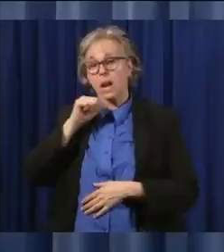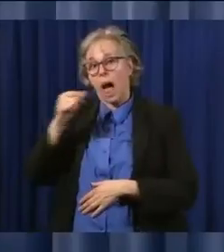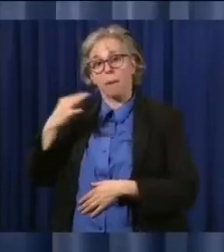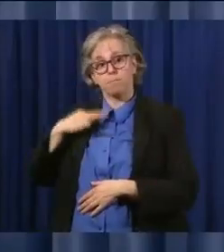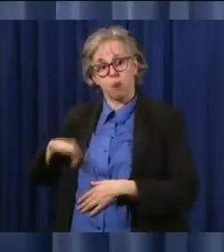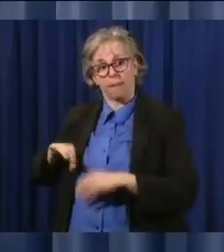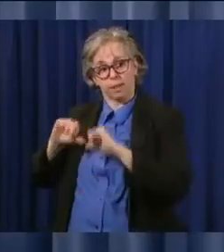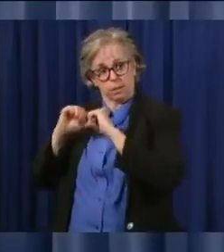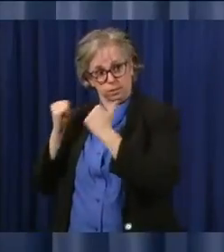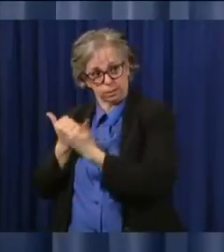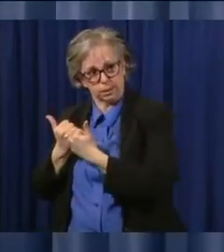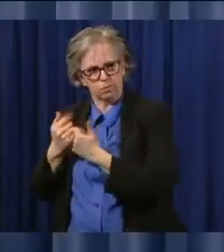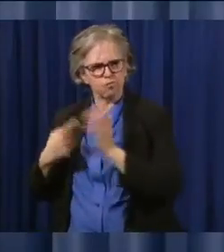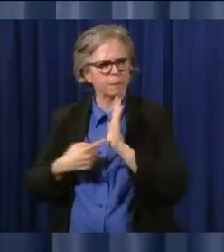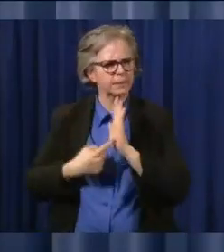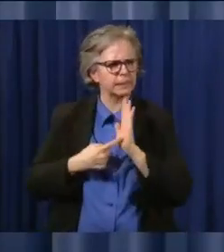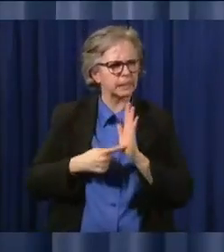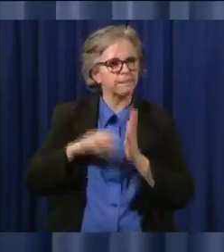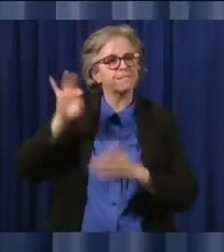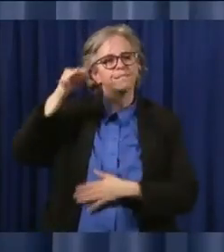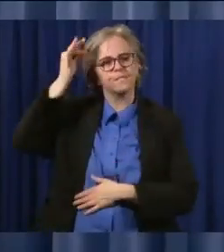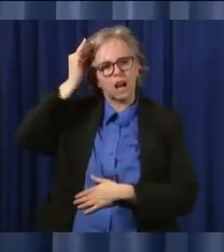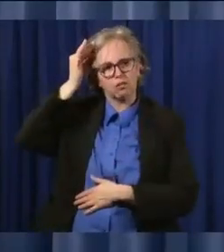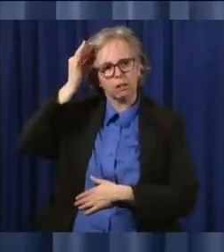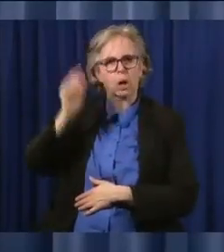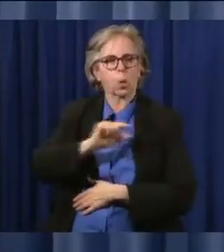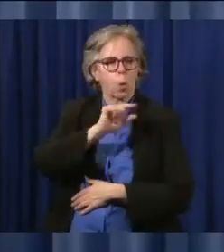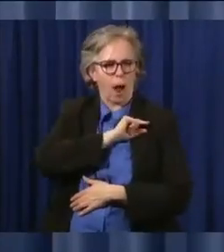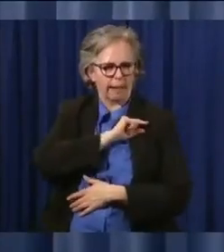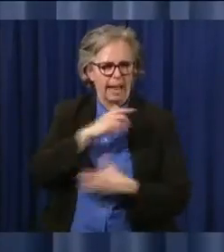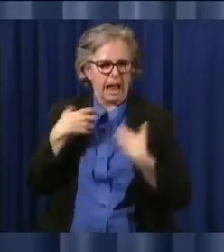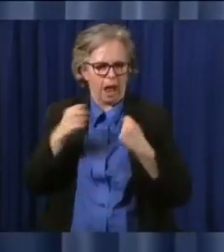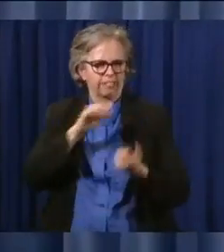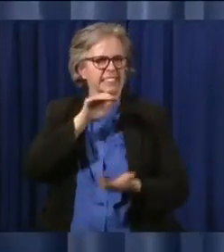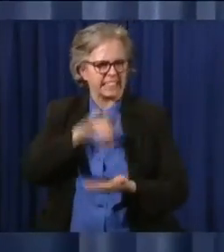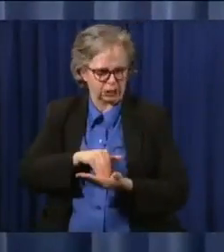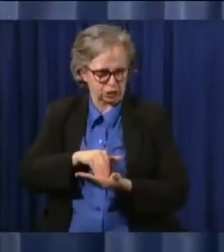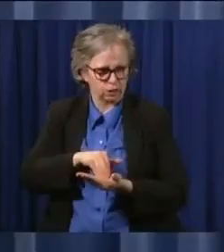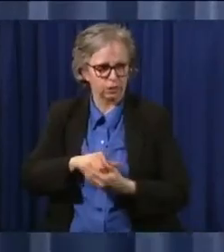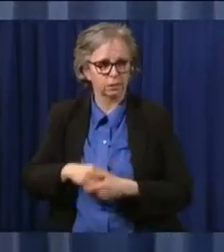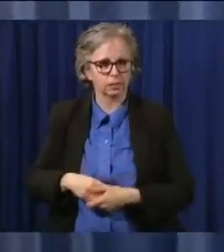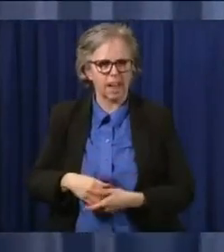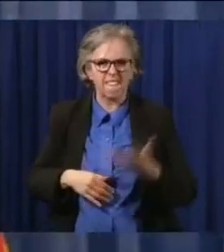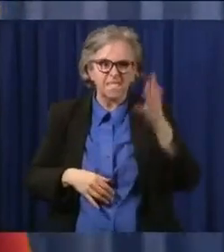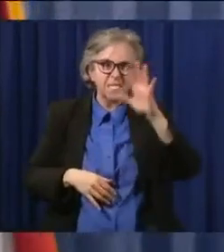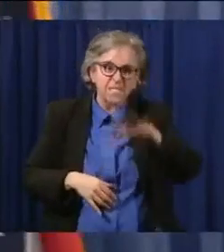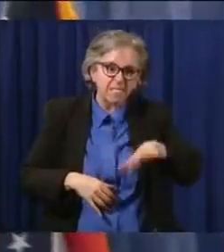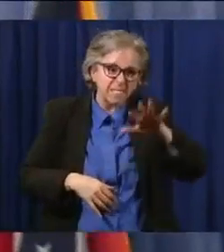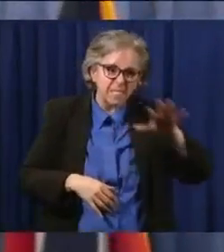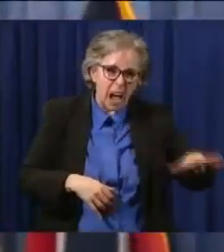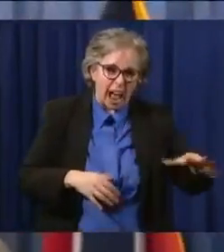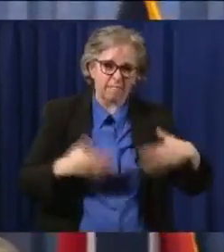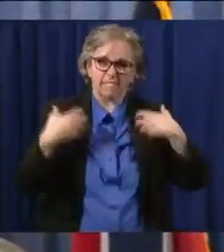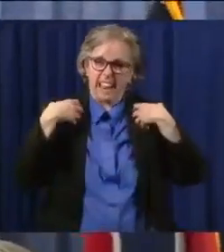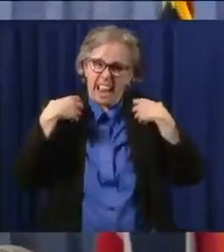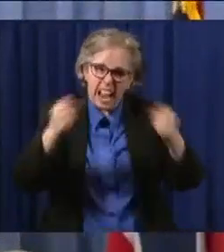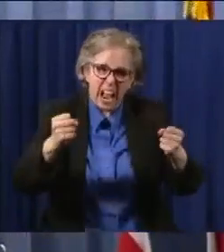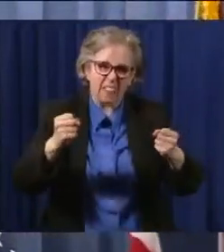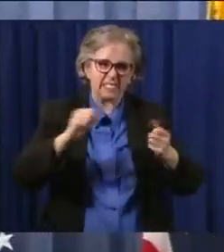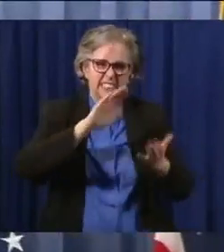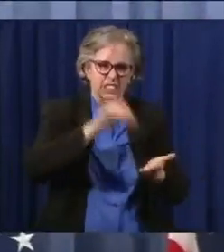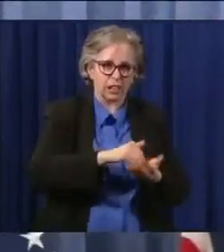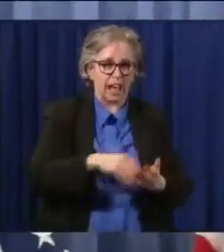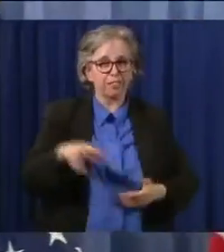qualified health centers, including 55 community health centers at 378 locations